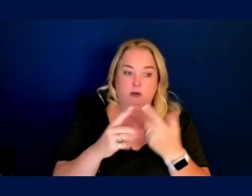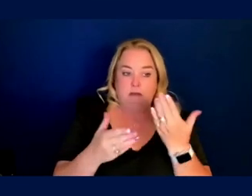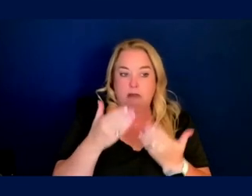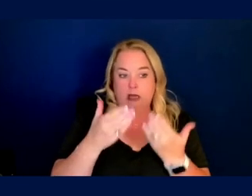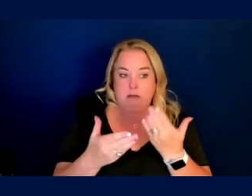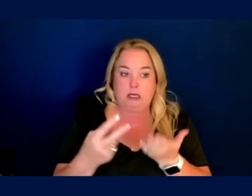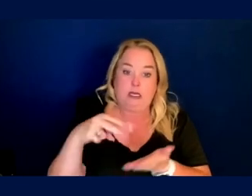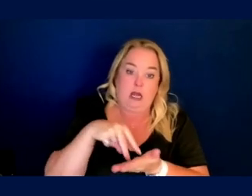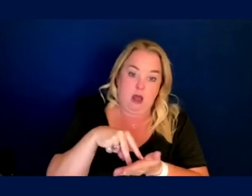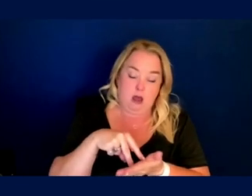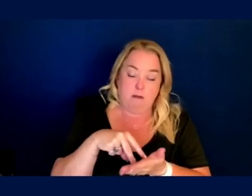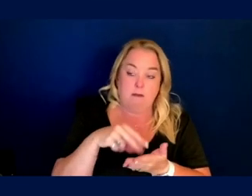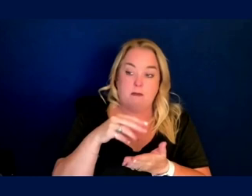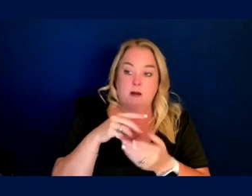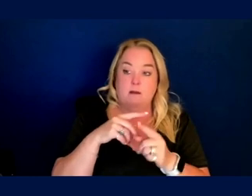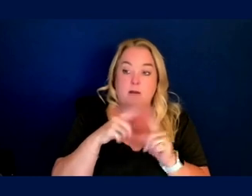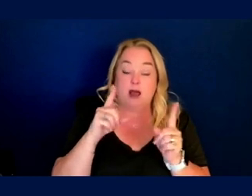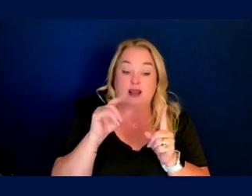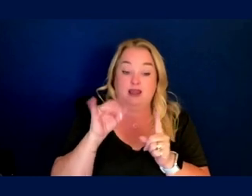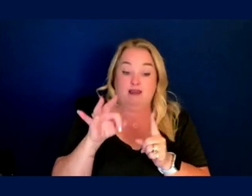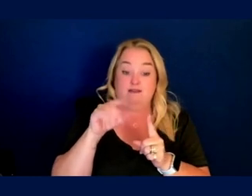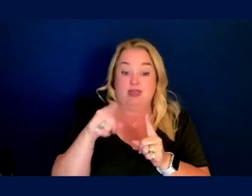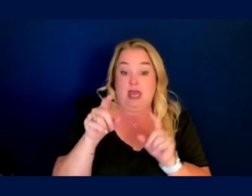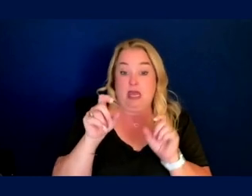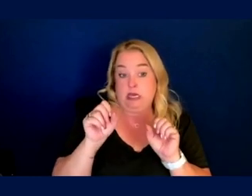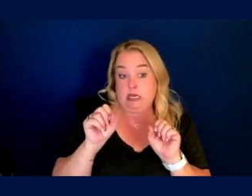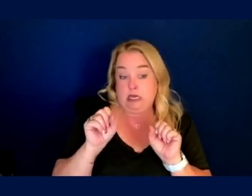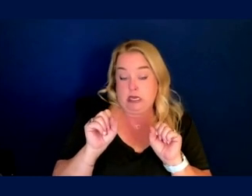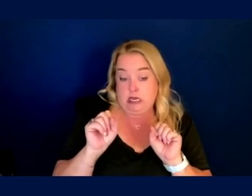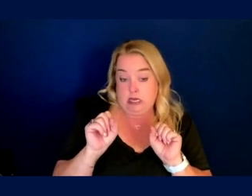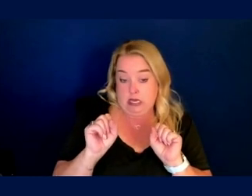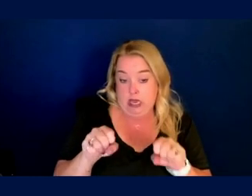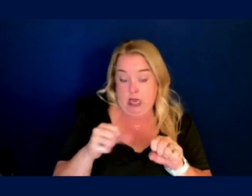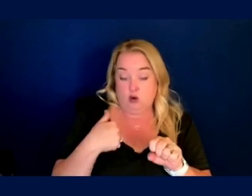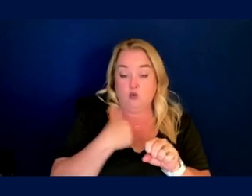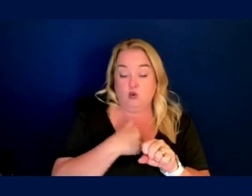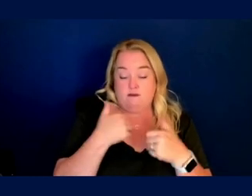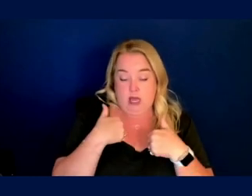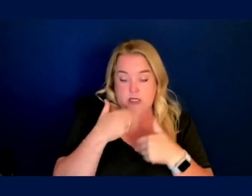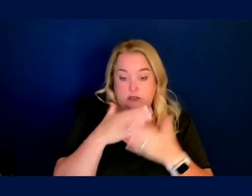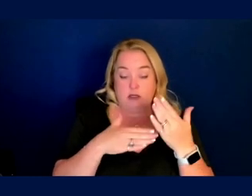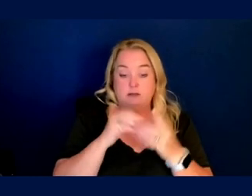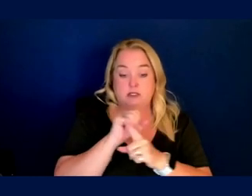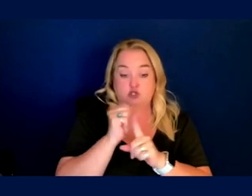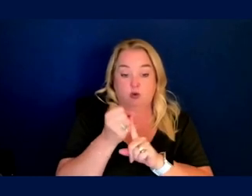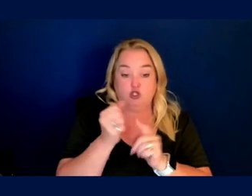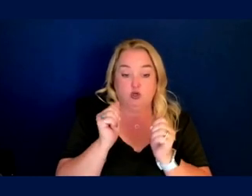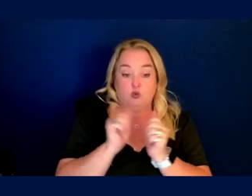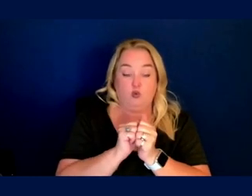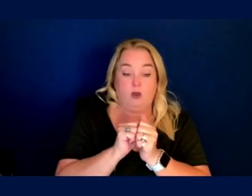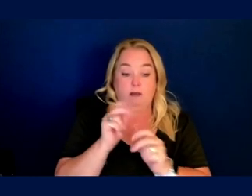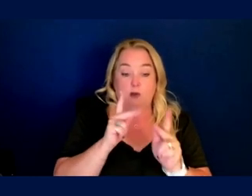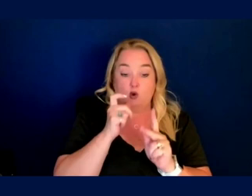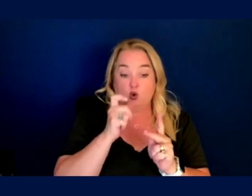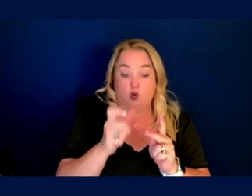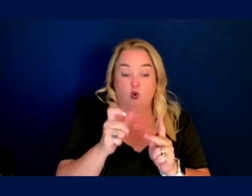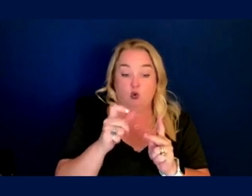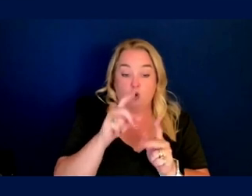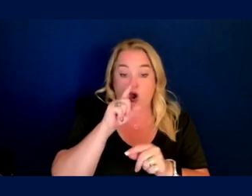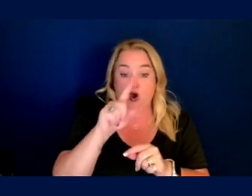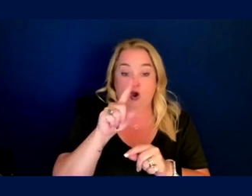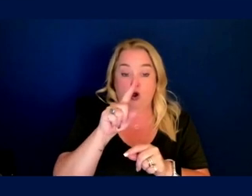ambulate around if they can unlatch themselves. Uh, we've had some situations already with dragon returning, people returning, they're inverted